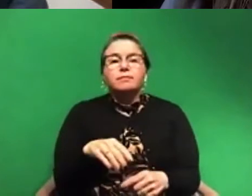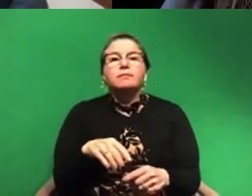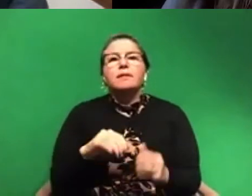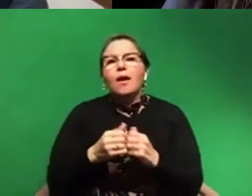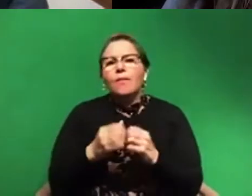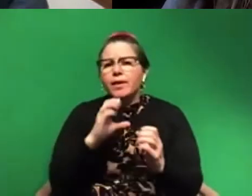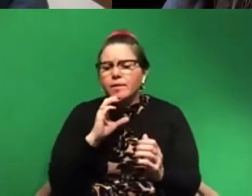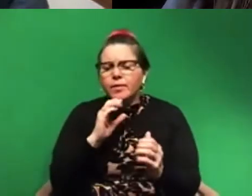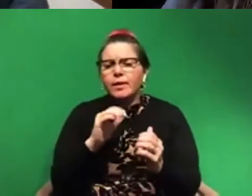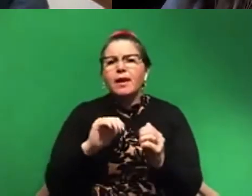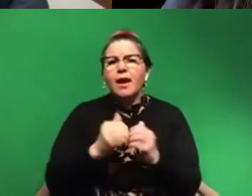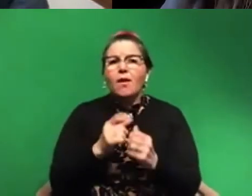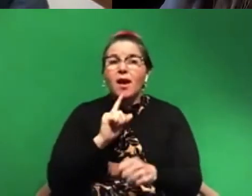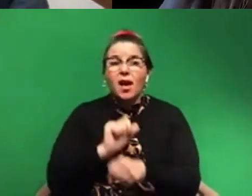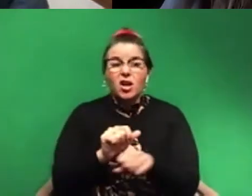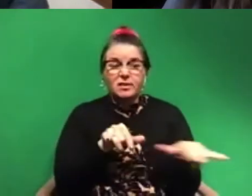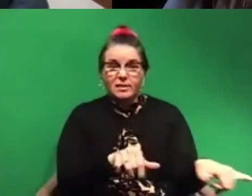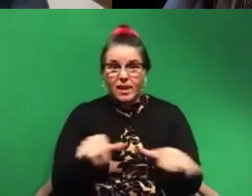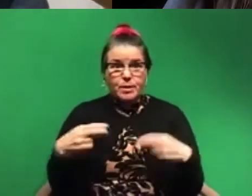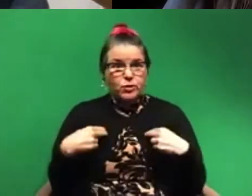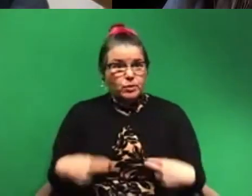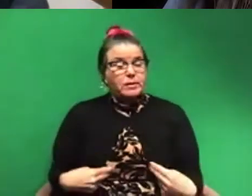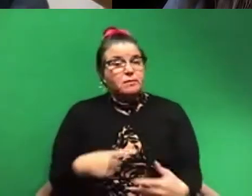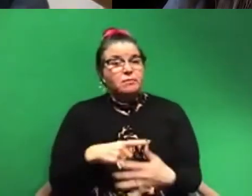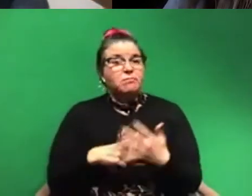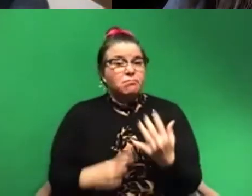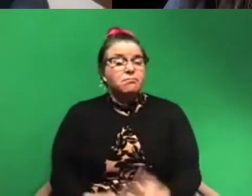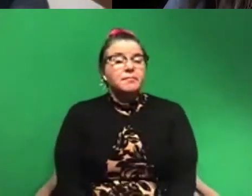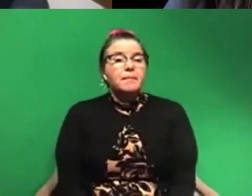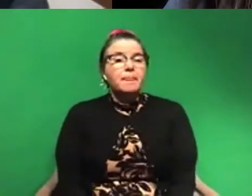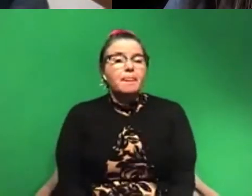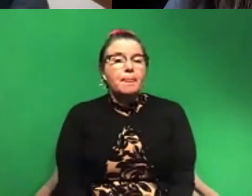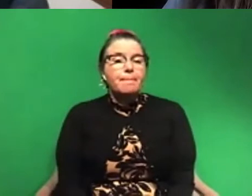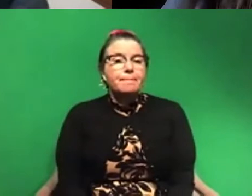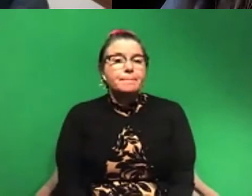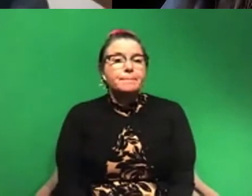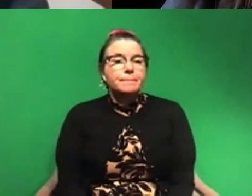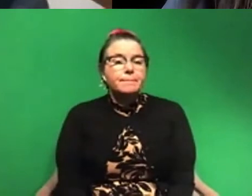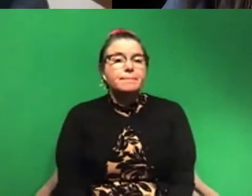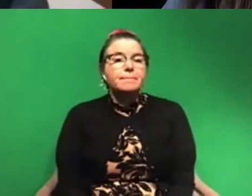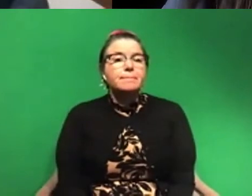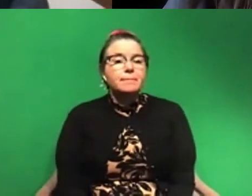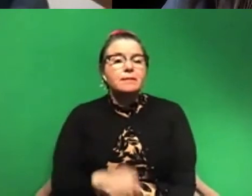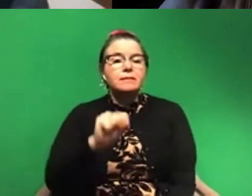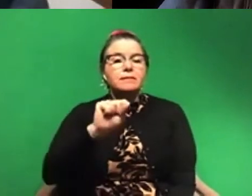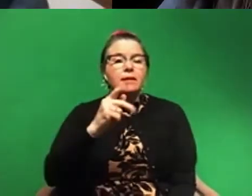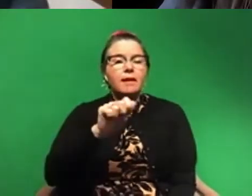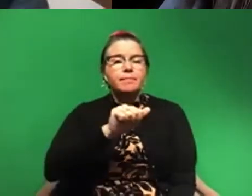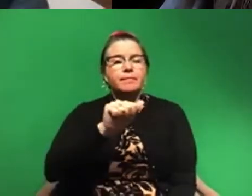how they communicate and how they're actually pretty similar to us in a lot of ways. So you can check that out at skypescientist.com,